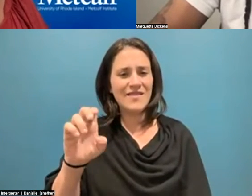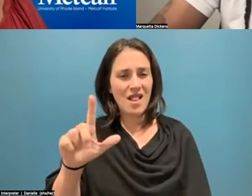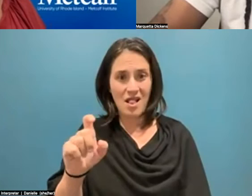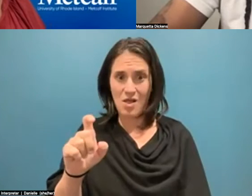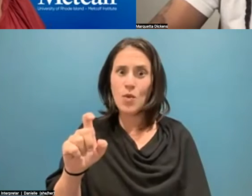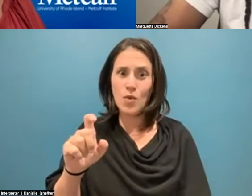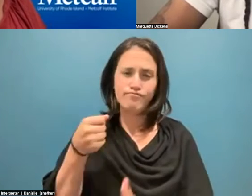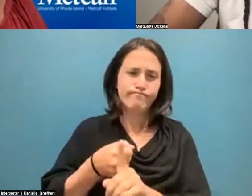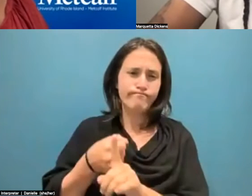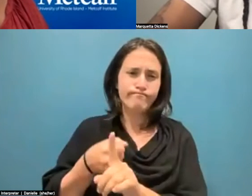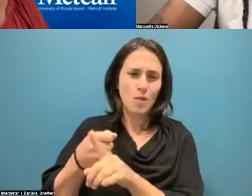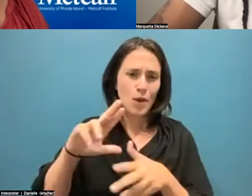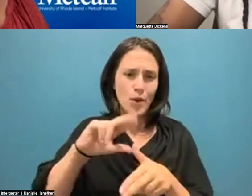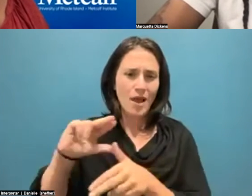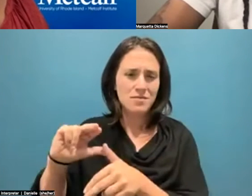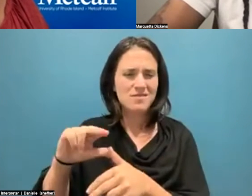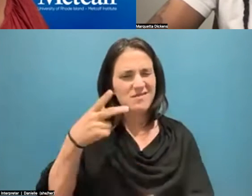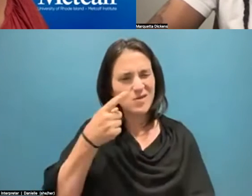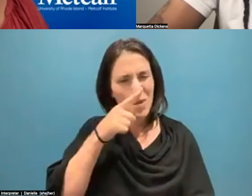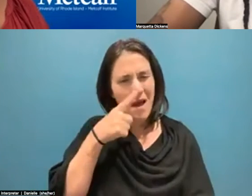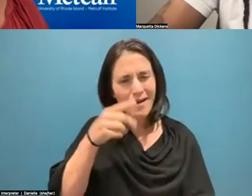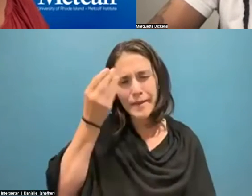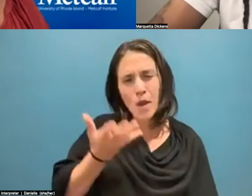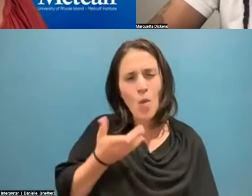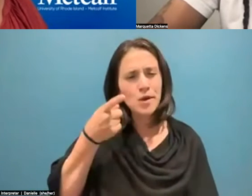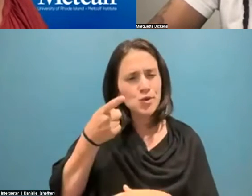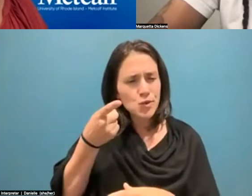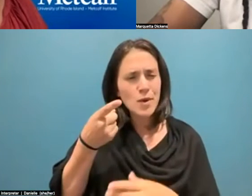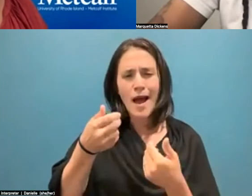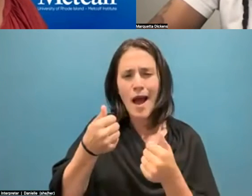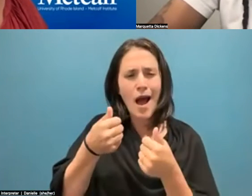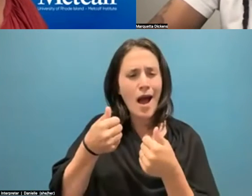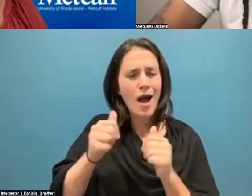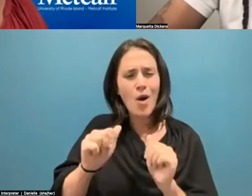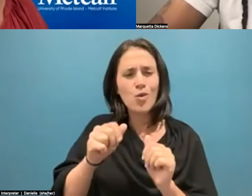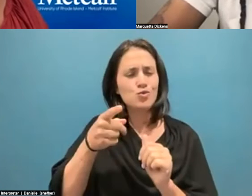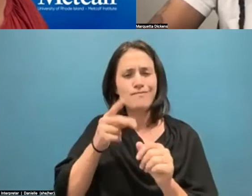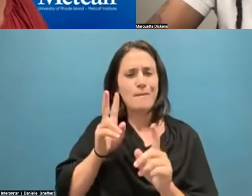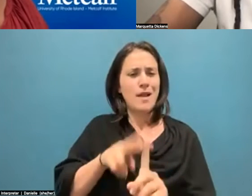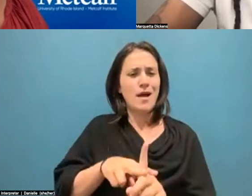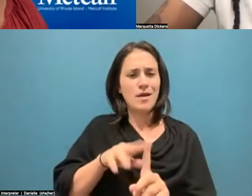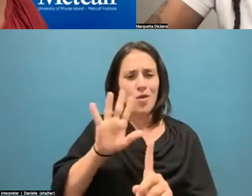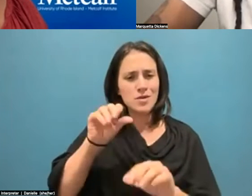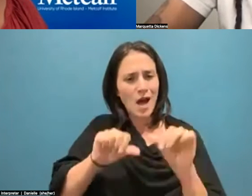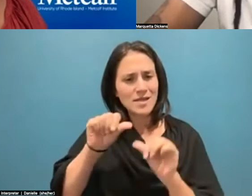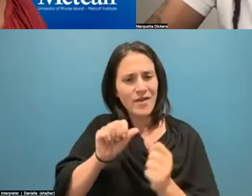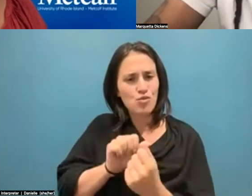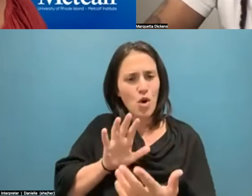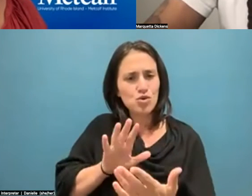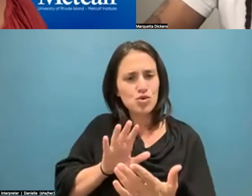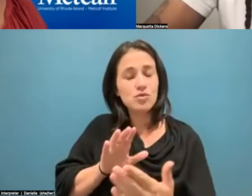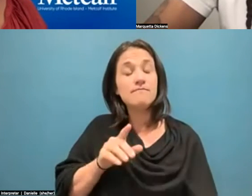a little bit about how you've applied that scientific approach and the collaborations that you've done. Yeah, so Freedom